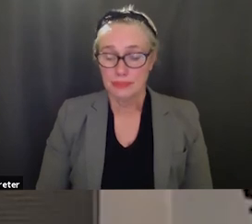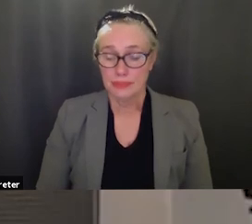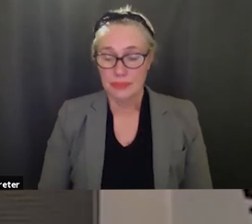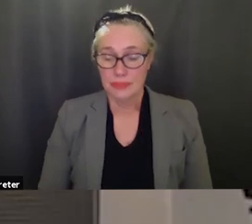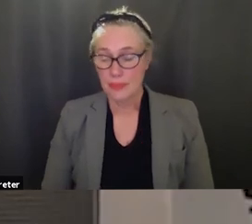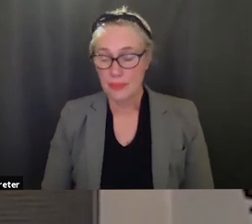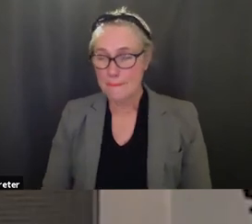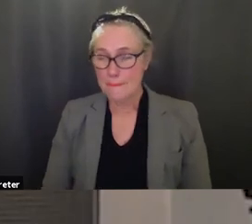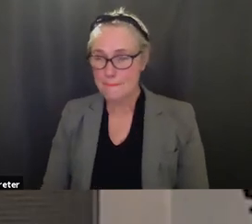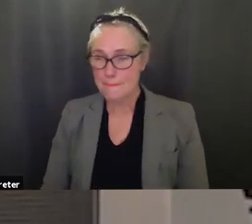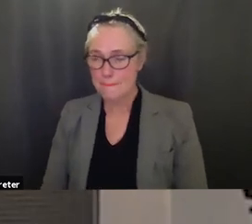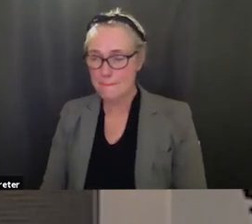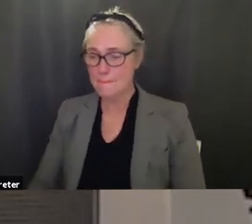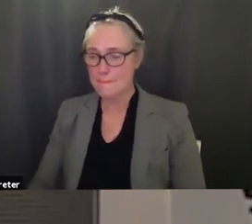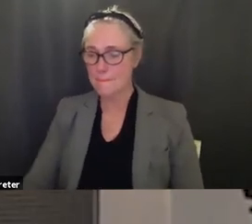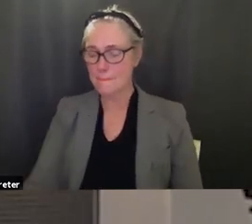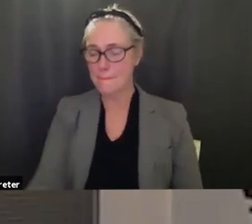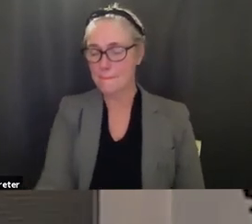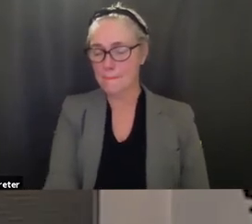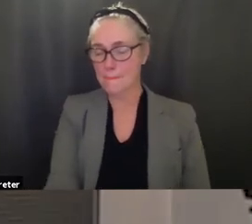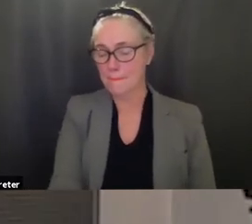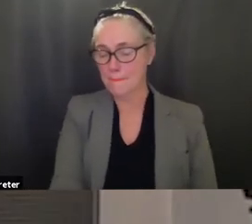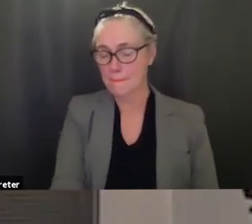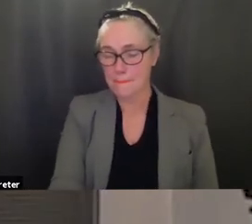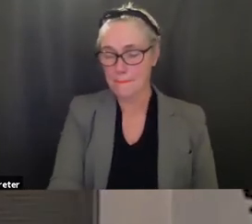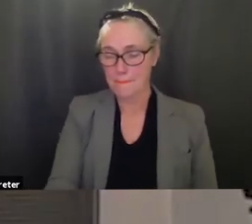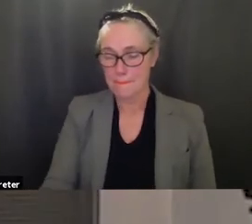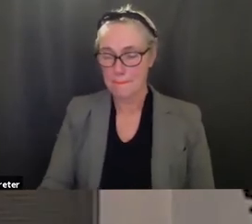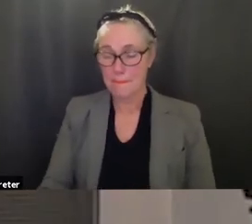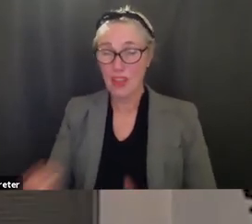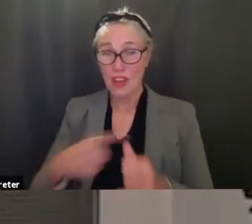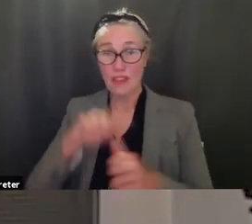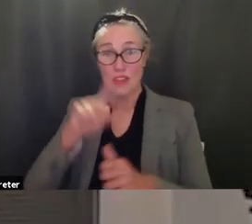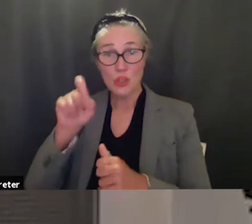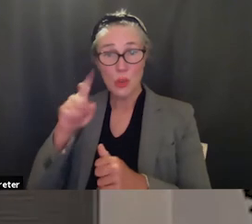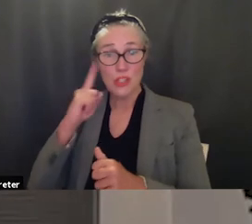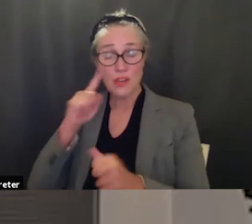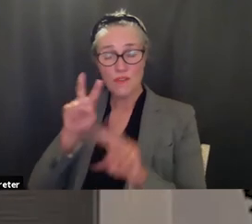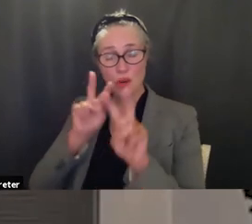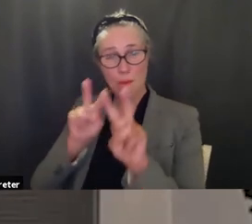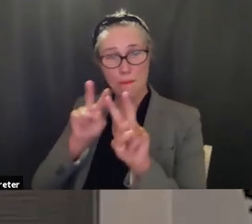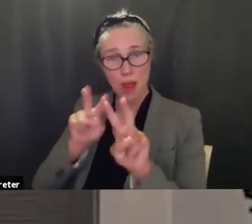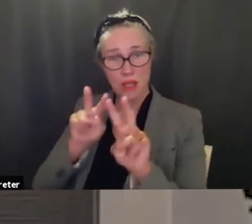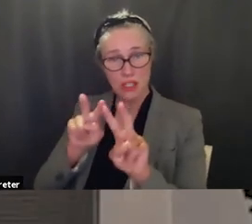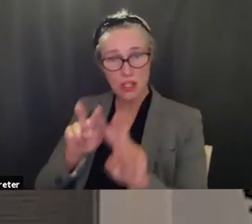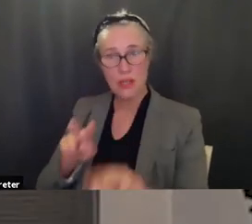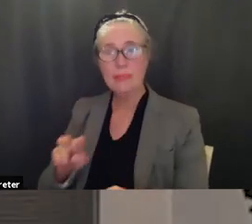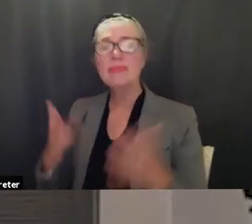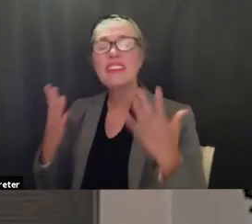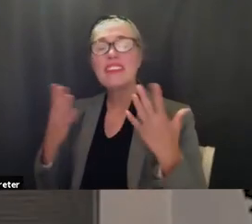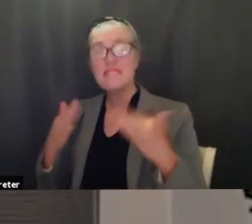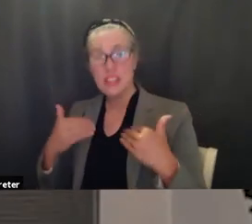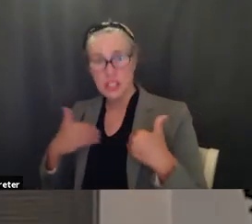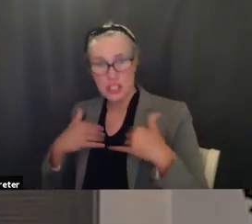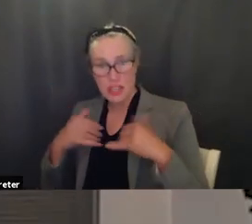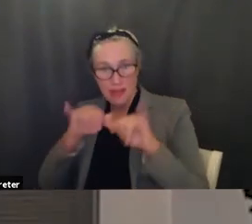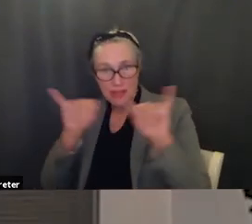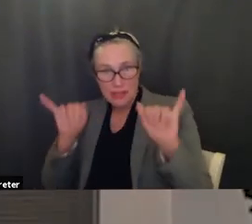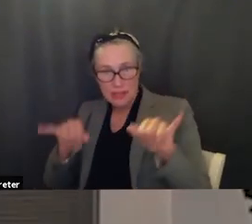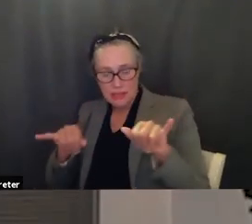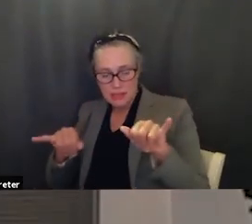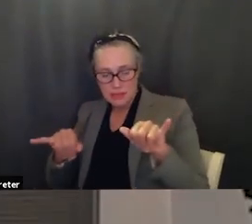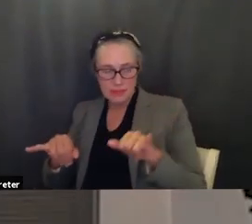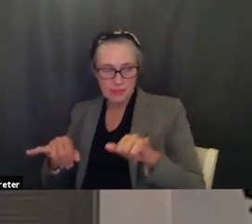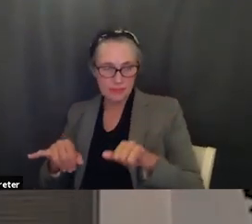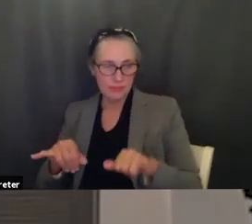so um first question about monitoring we have had a system and you know we've been doing